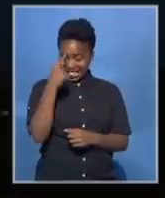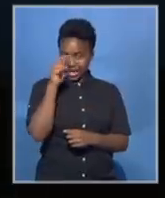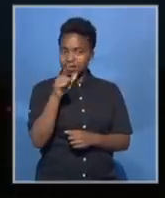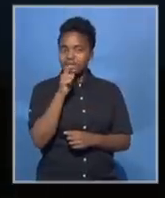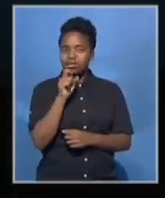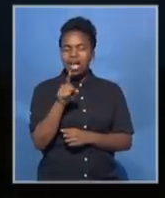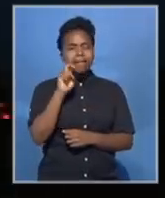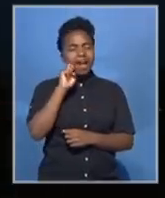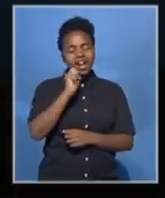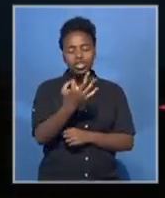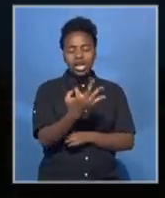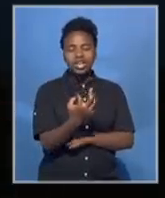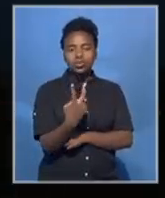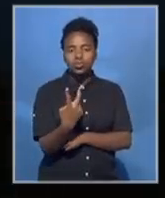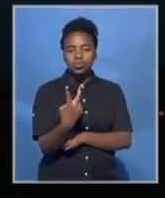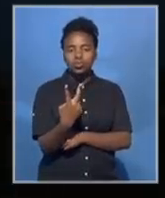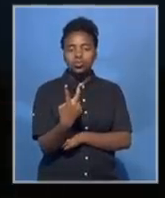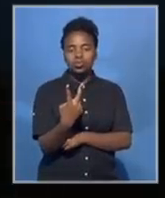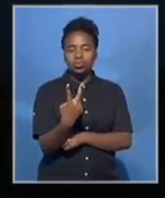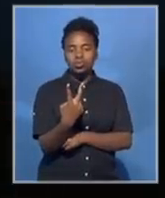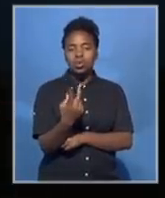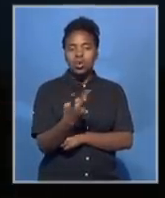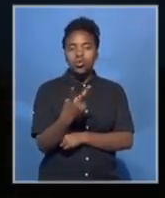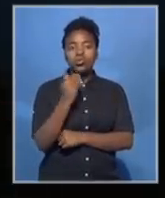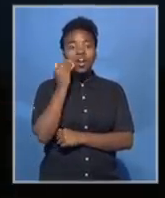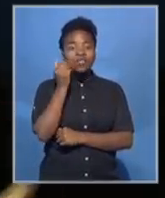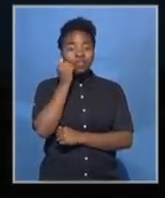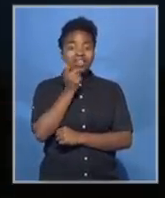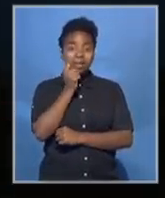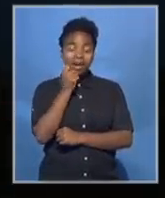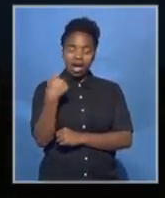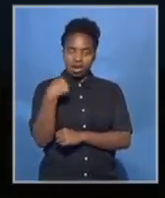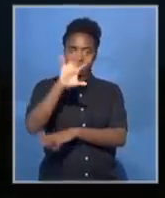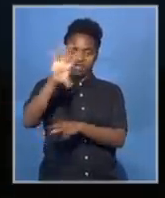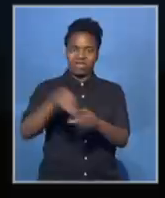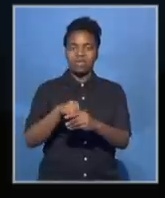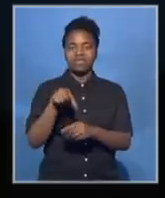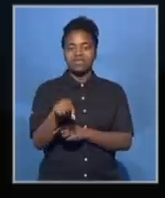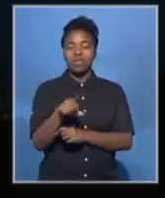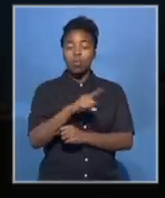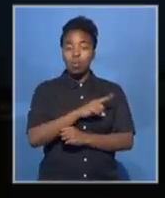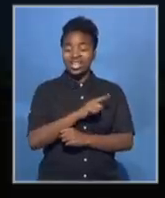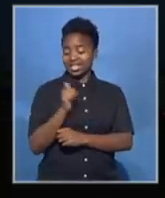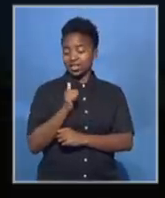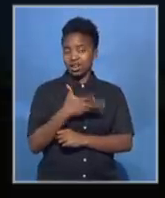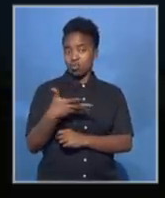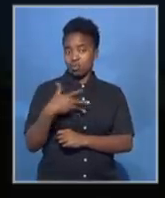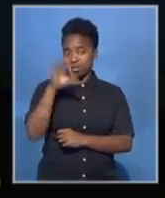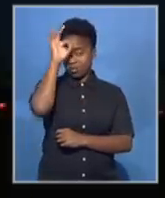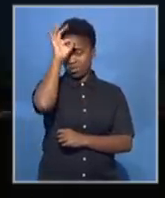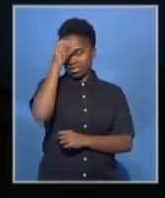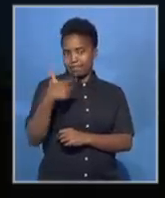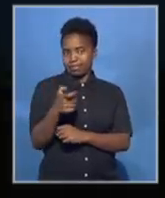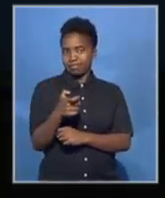a 32-year-old, a French-Senegalese man is involved in that. A policewoman was killed on the streets of southern Paris yesterday,